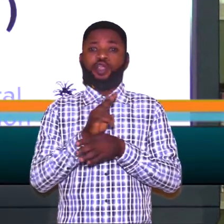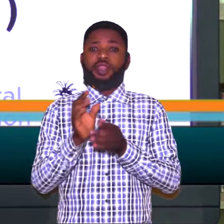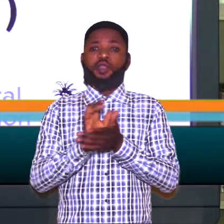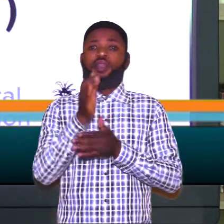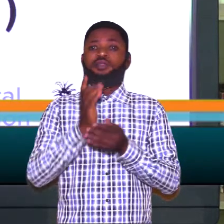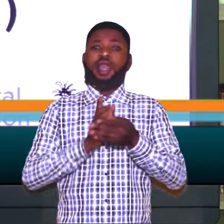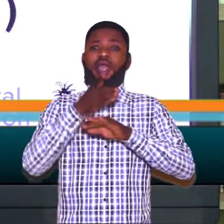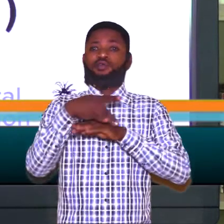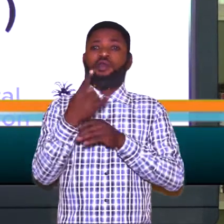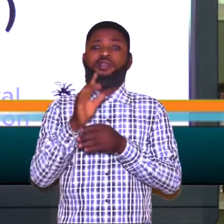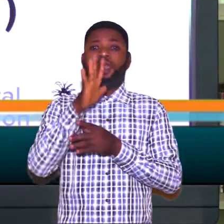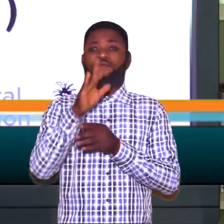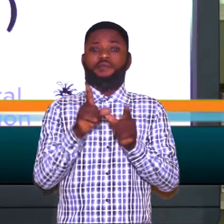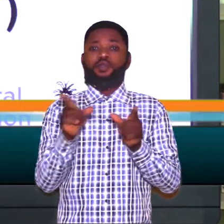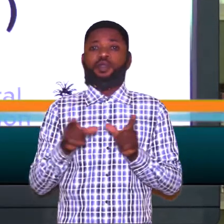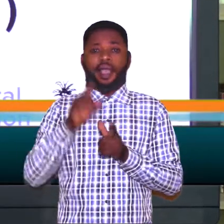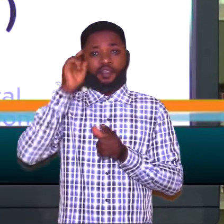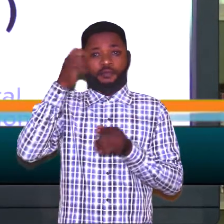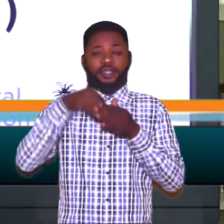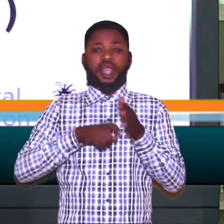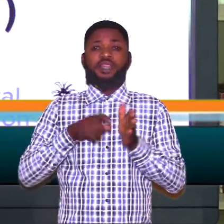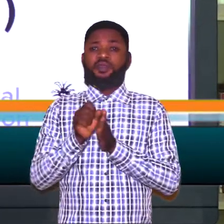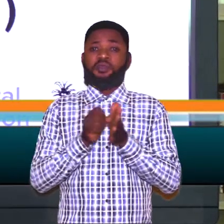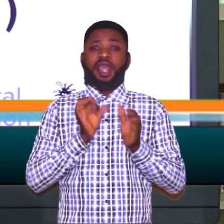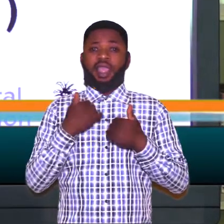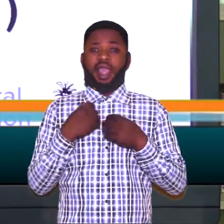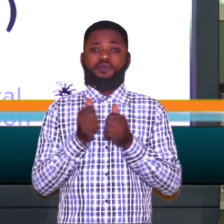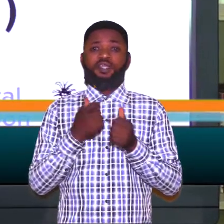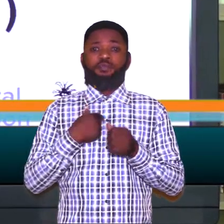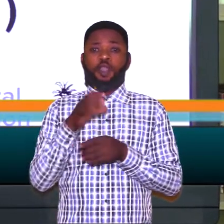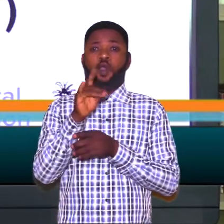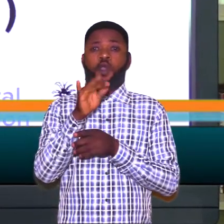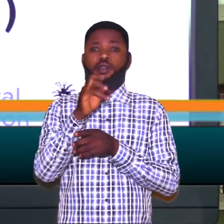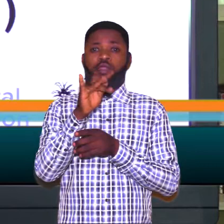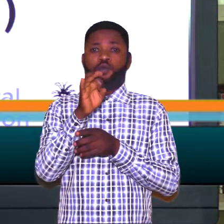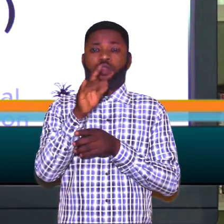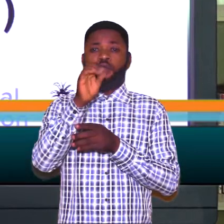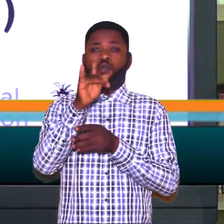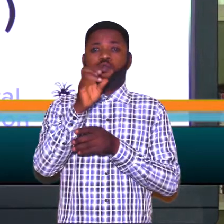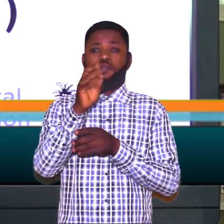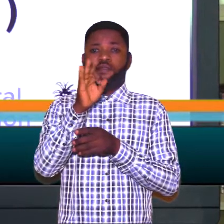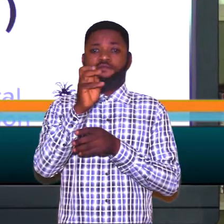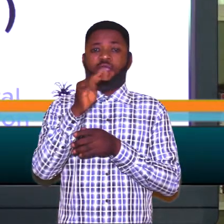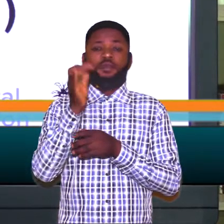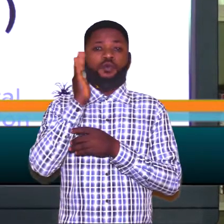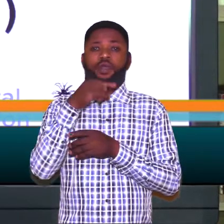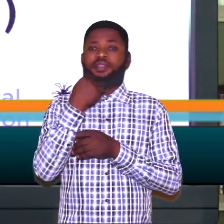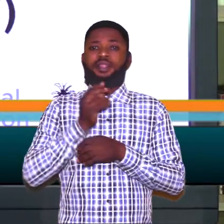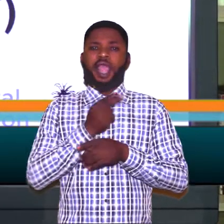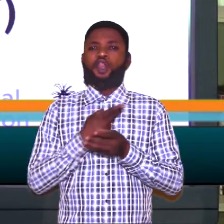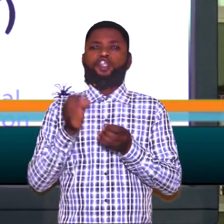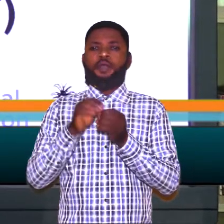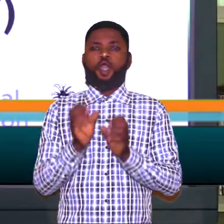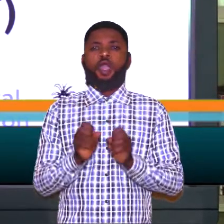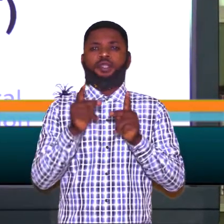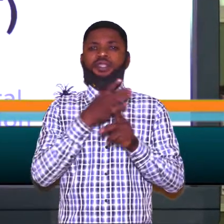and vocational colleges across the five local governments in Lagos State. I still have with me, Olai Wola Olufemi, and you'll be